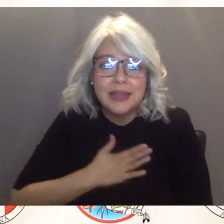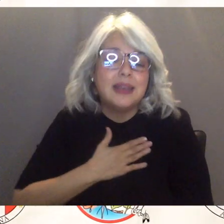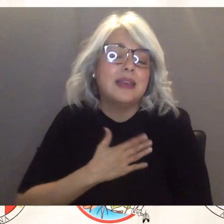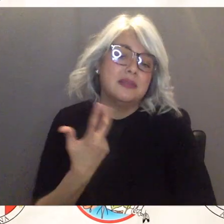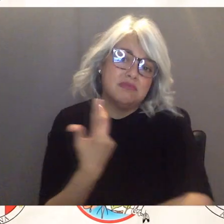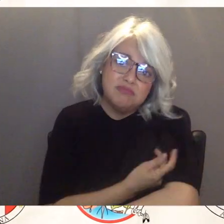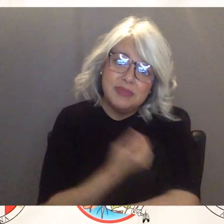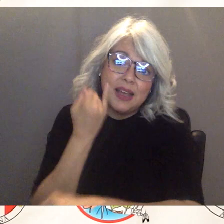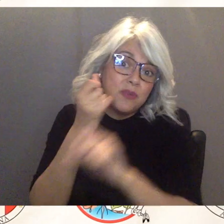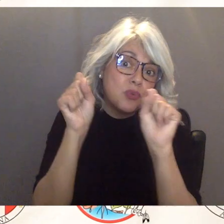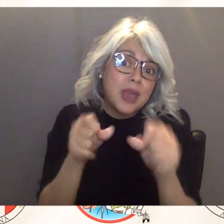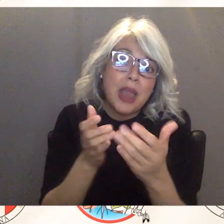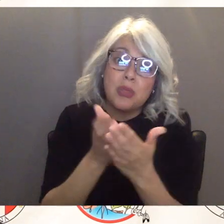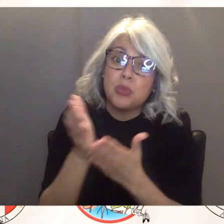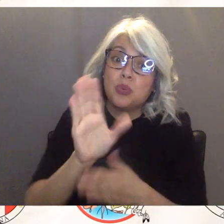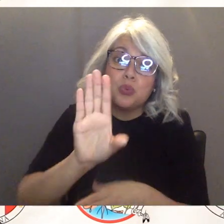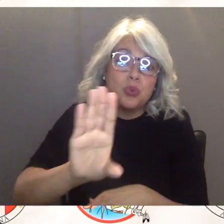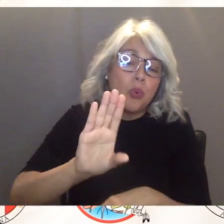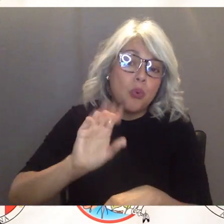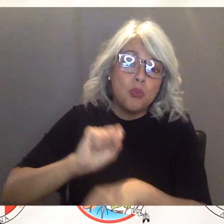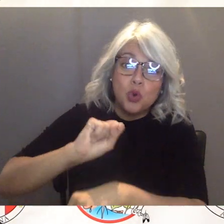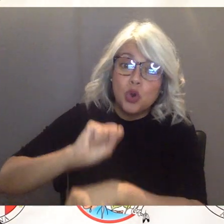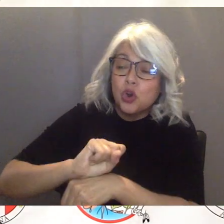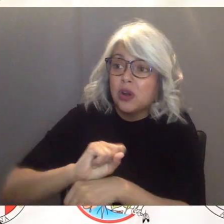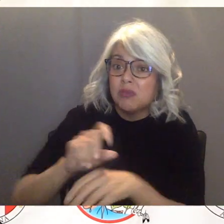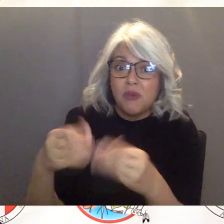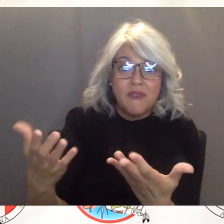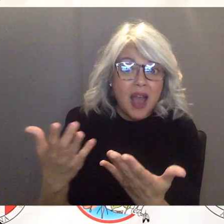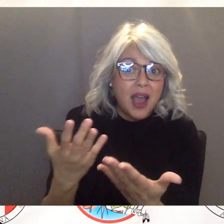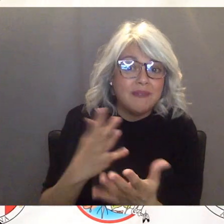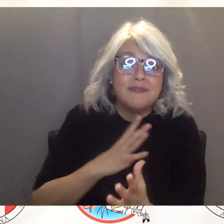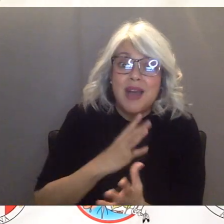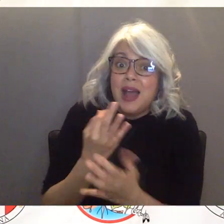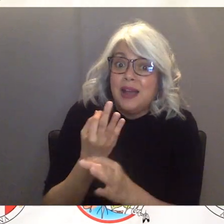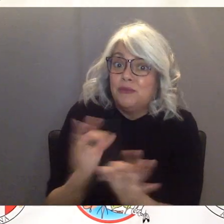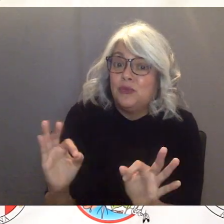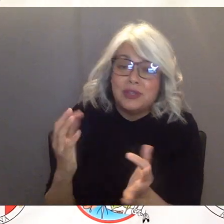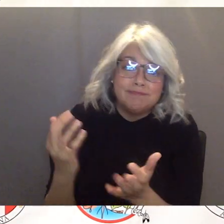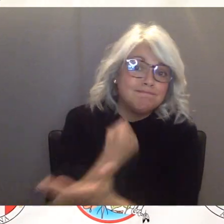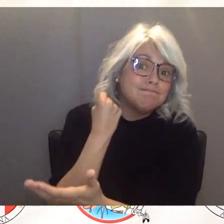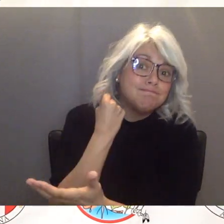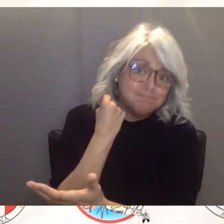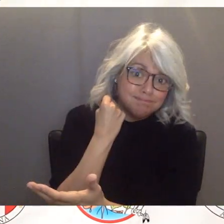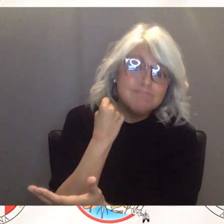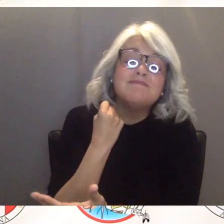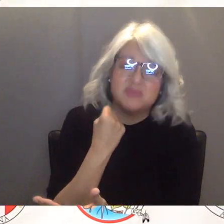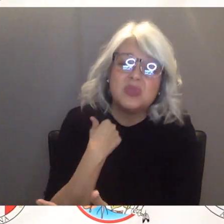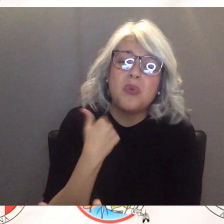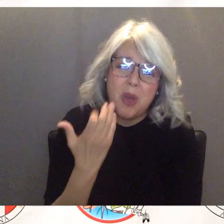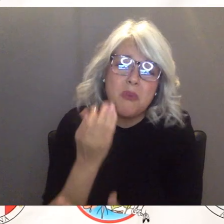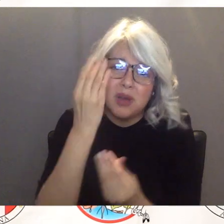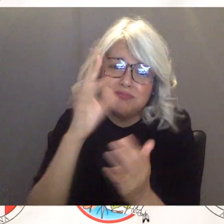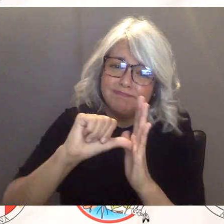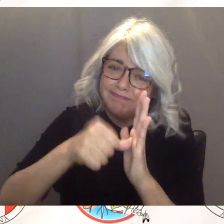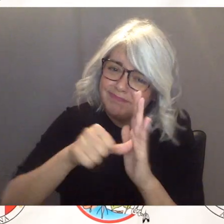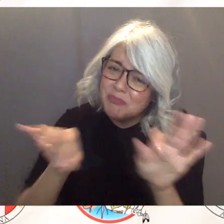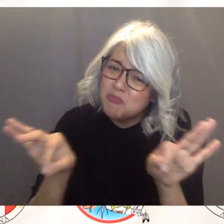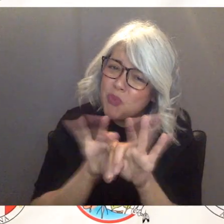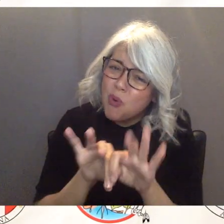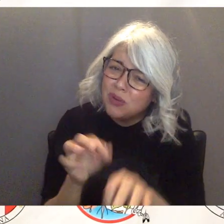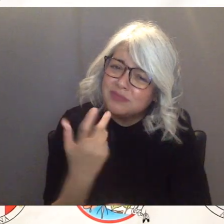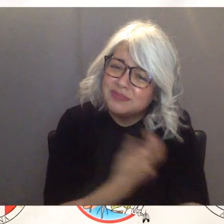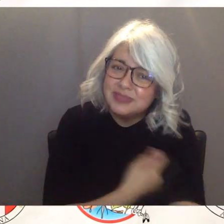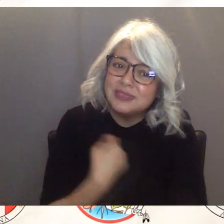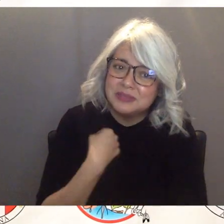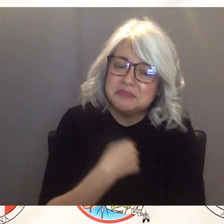able to get it through your employer it's important that you do as soon as possible you know so i just wanted to say that i don't if i believe we're giving the